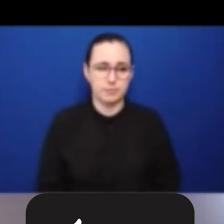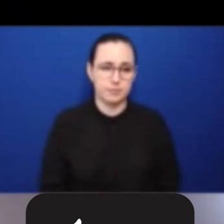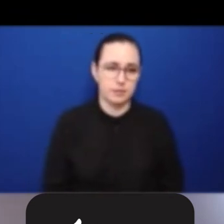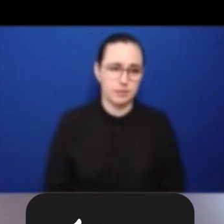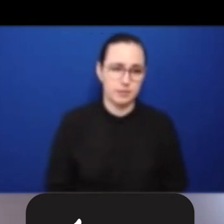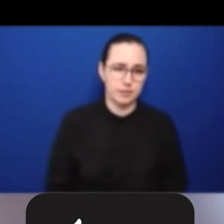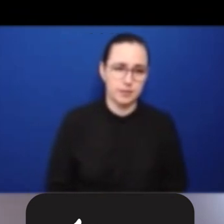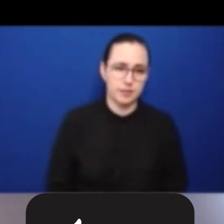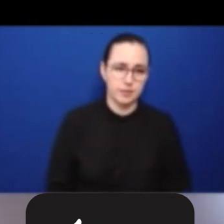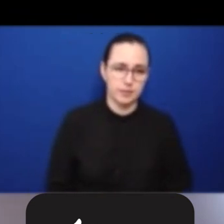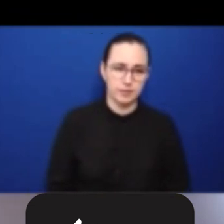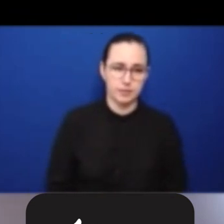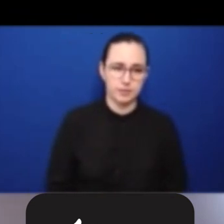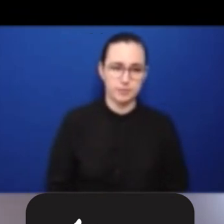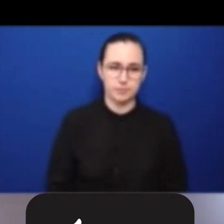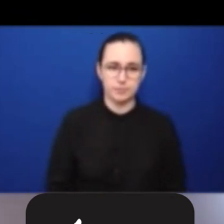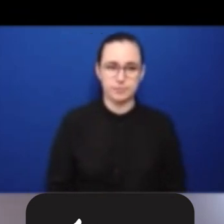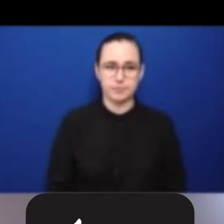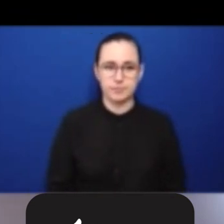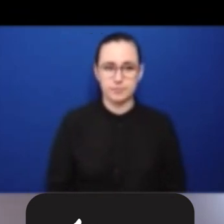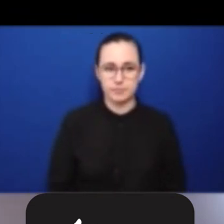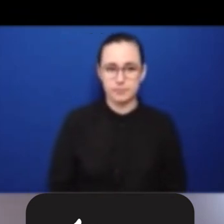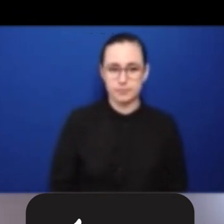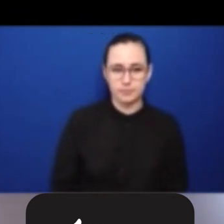Someone is saying something.